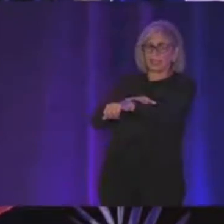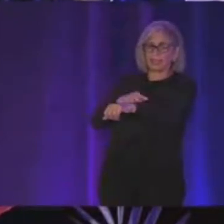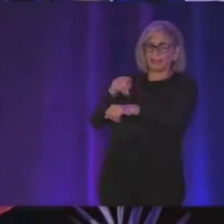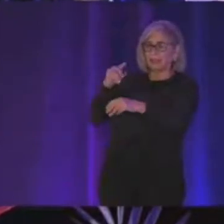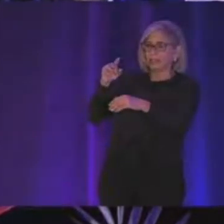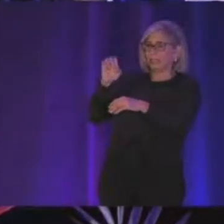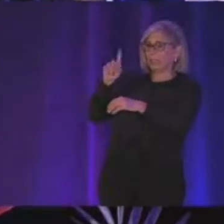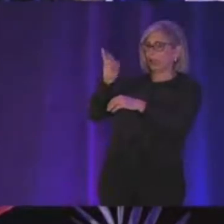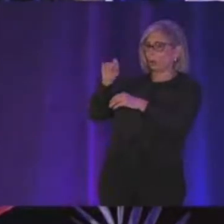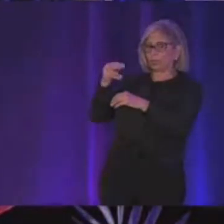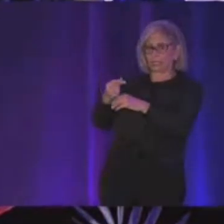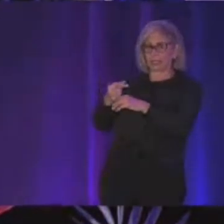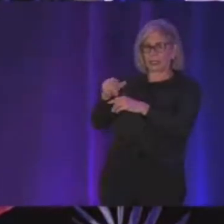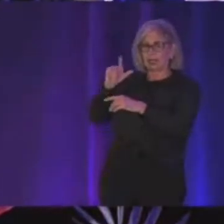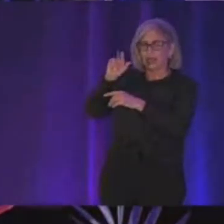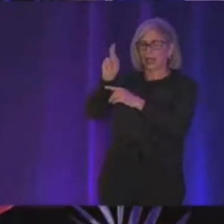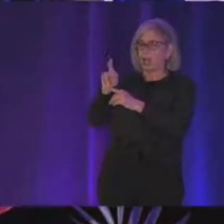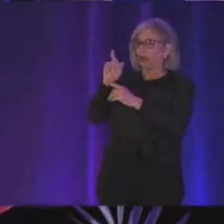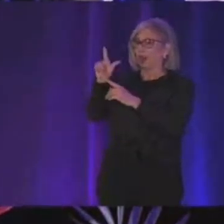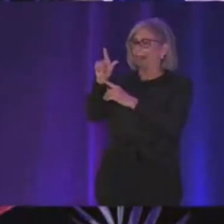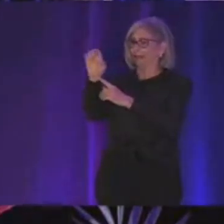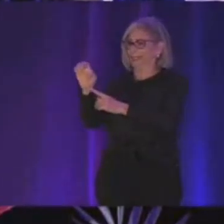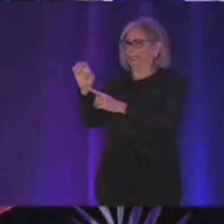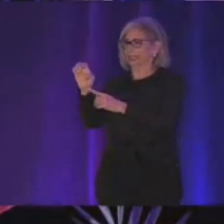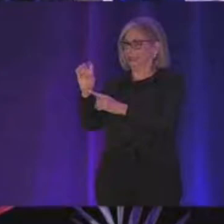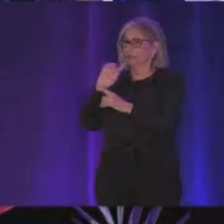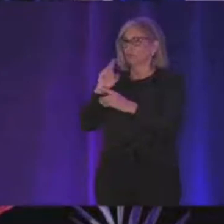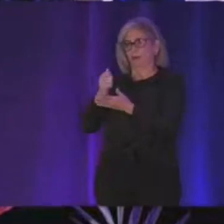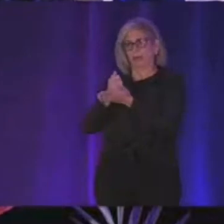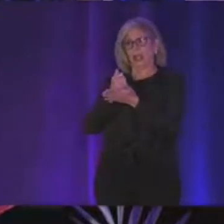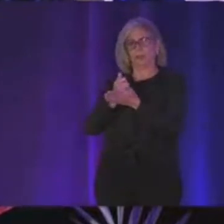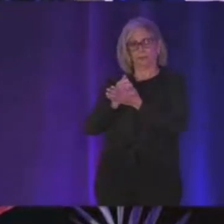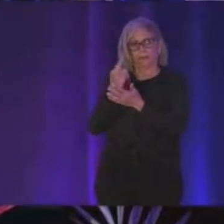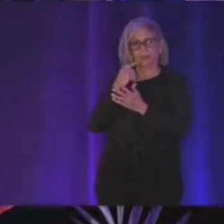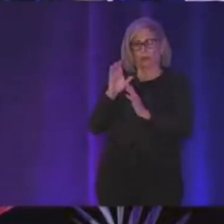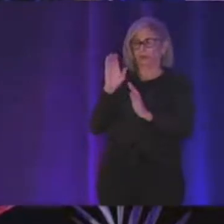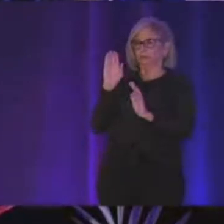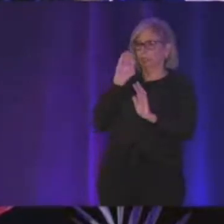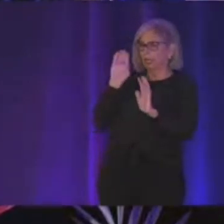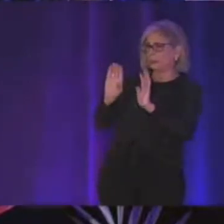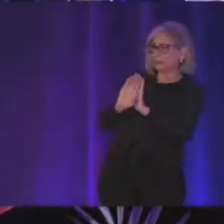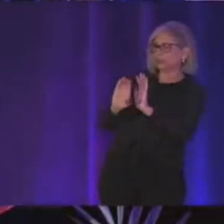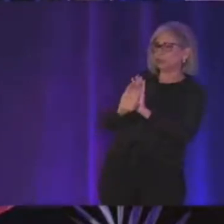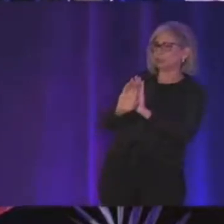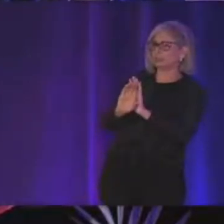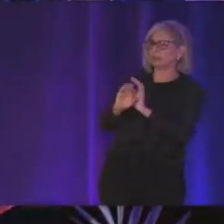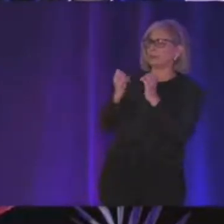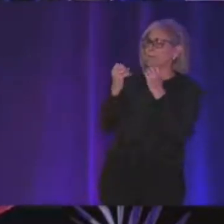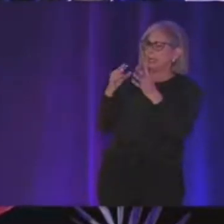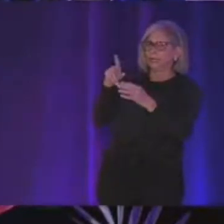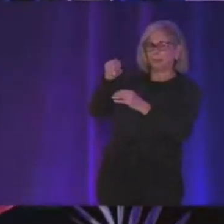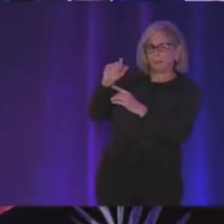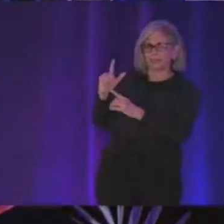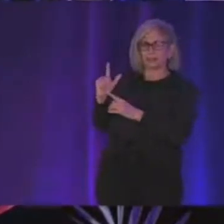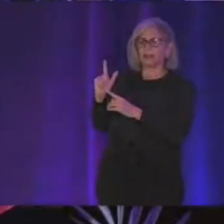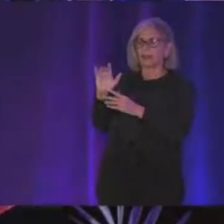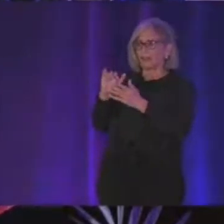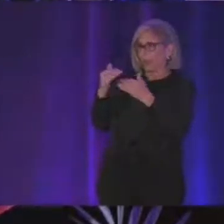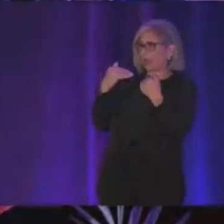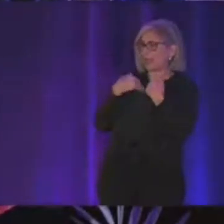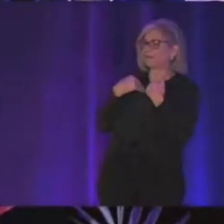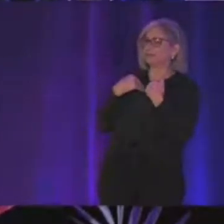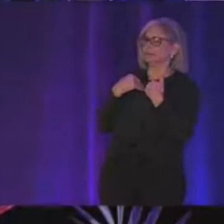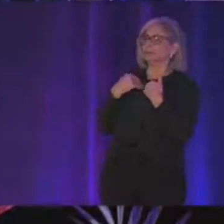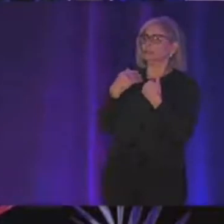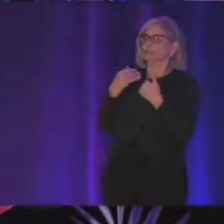and so this is very useful uh for images that are like have like many pixels that look like each